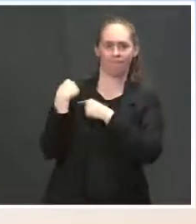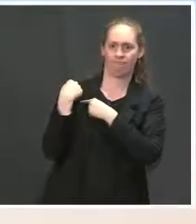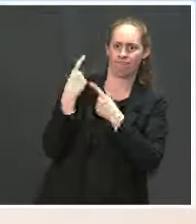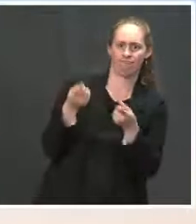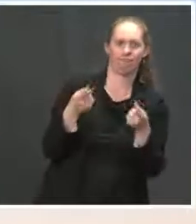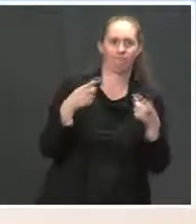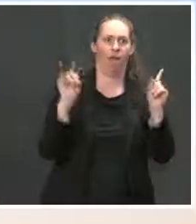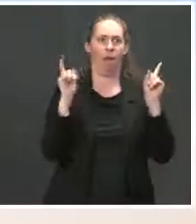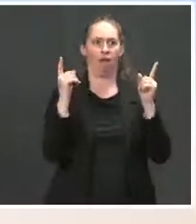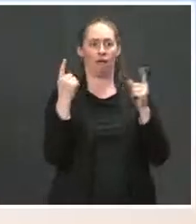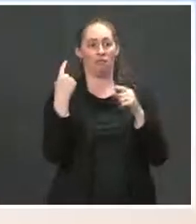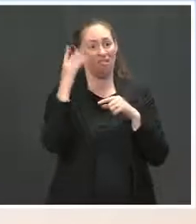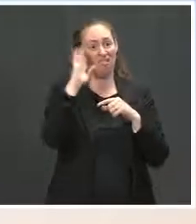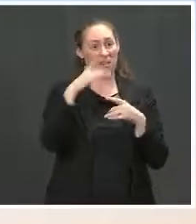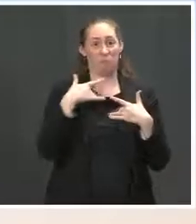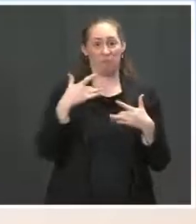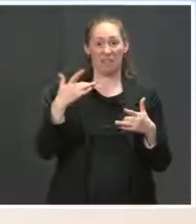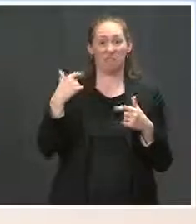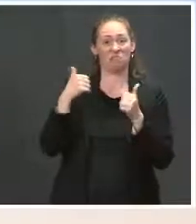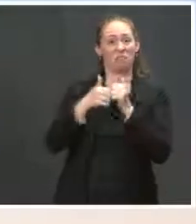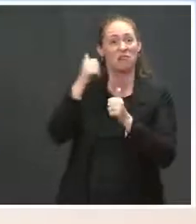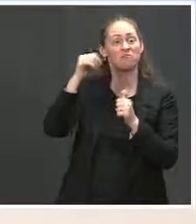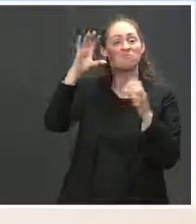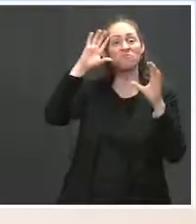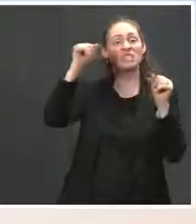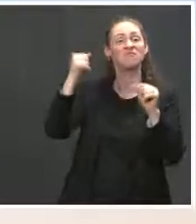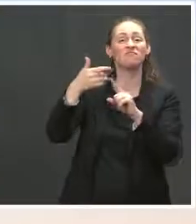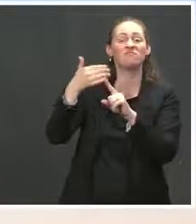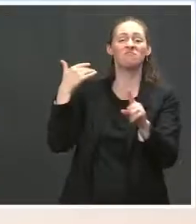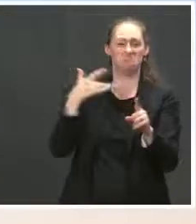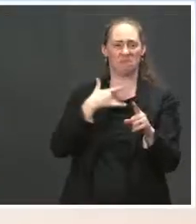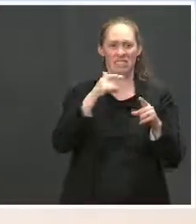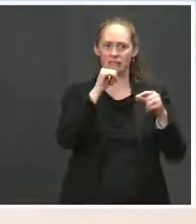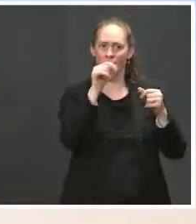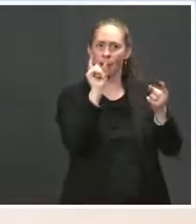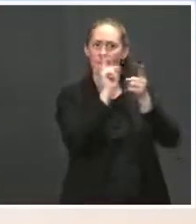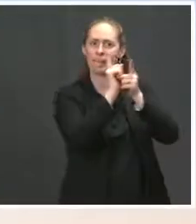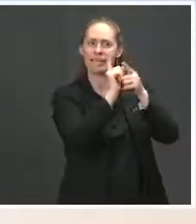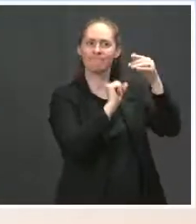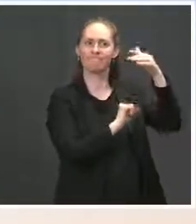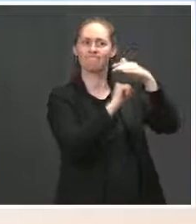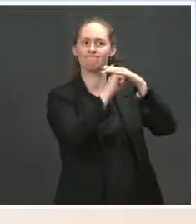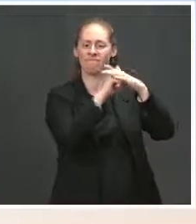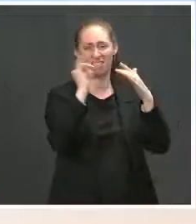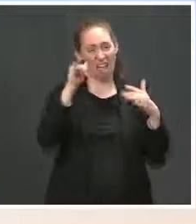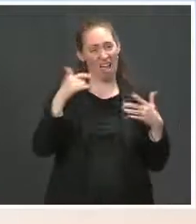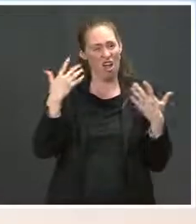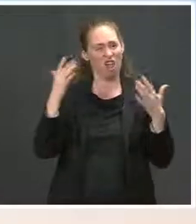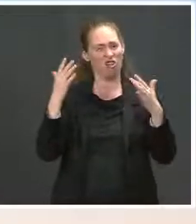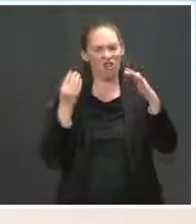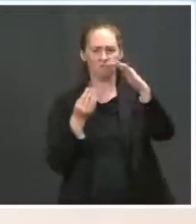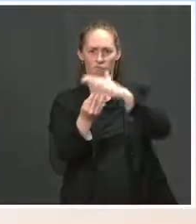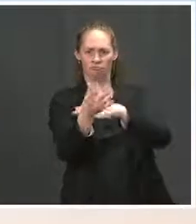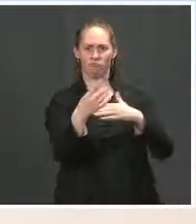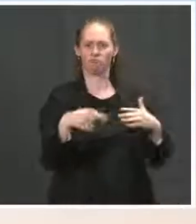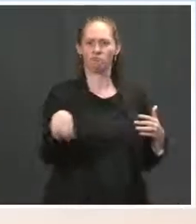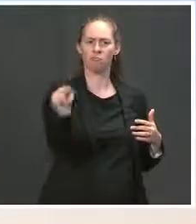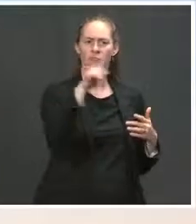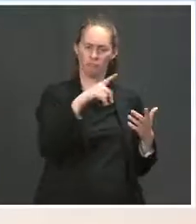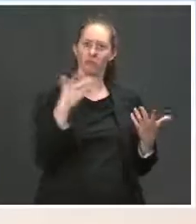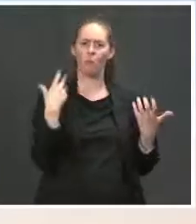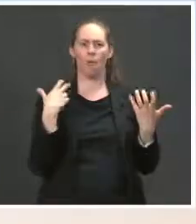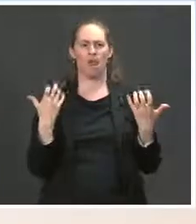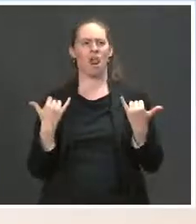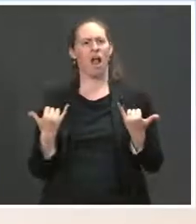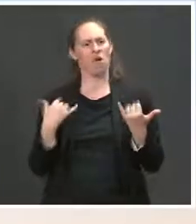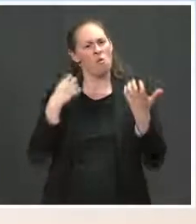administrations don't actually meet the cap. But it is sending a message to the world about the fact that we are a country that welcomes in refugees, that